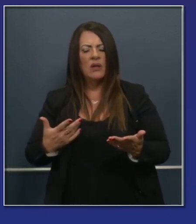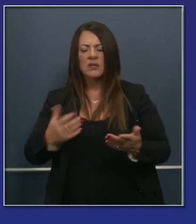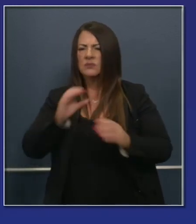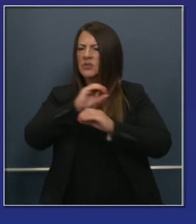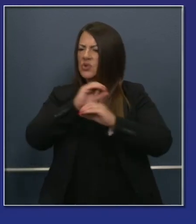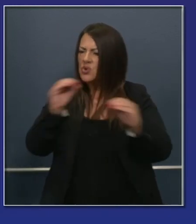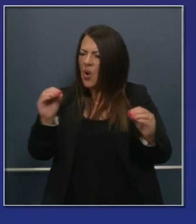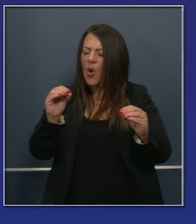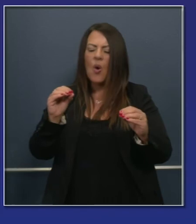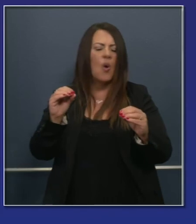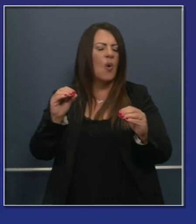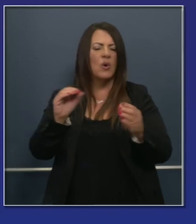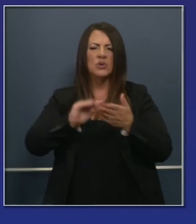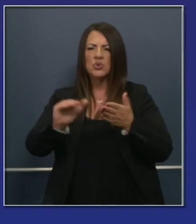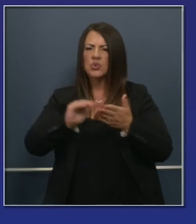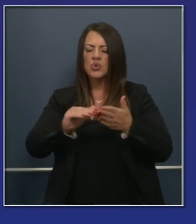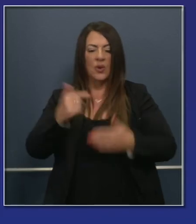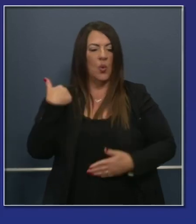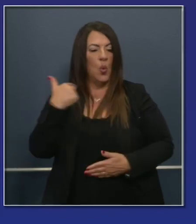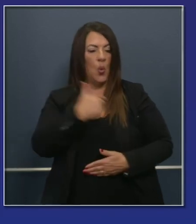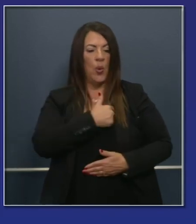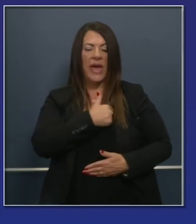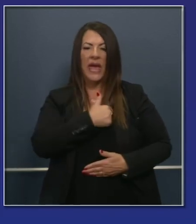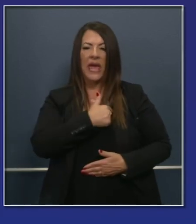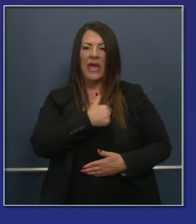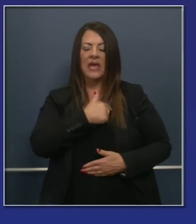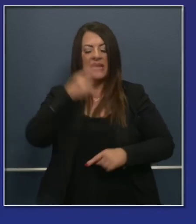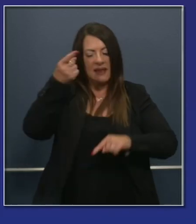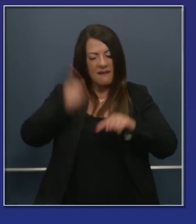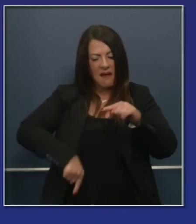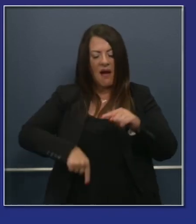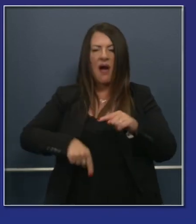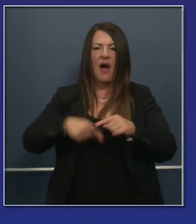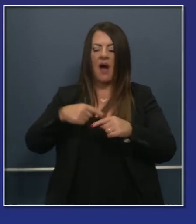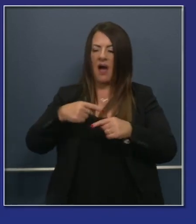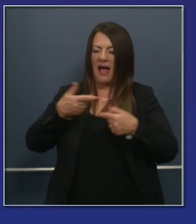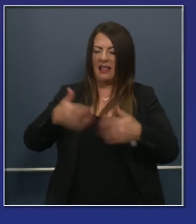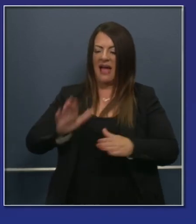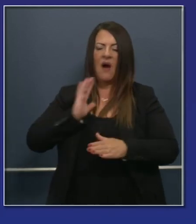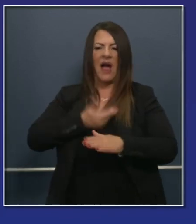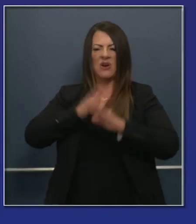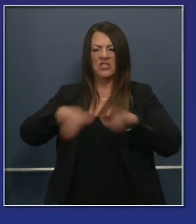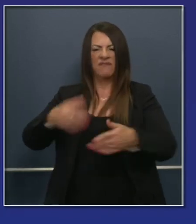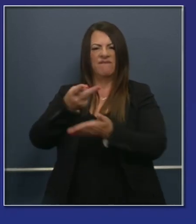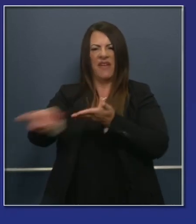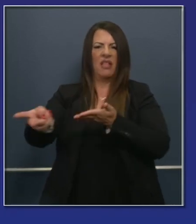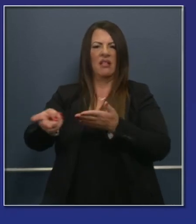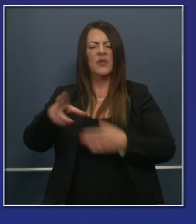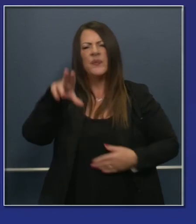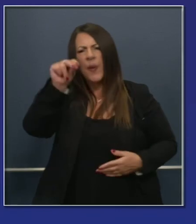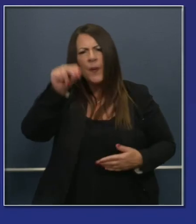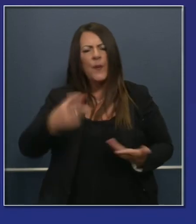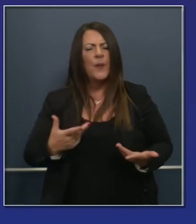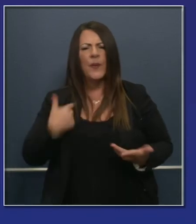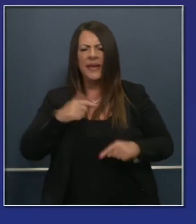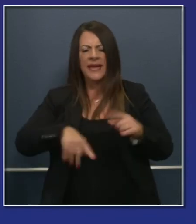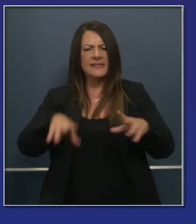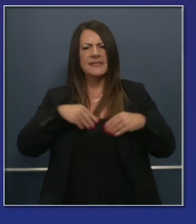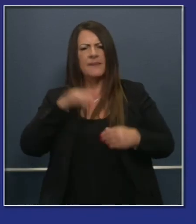circumstance can we, the adults, fail our children. We cannot take no for an answer.